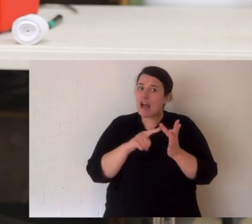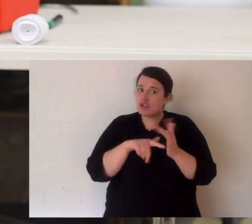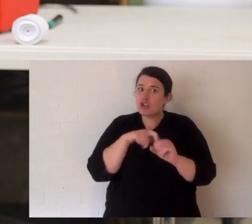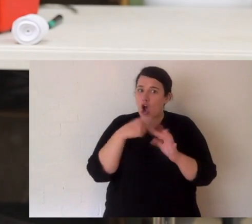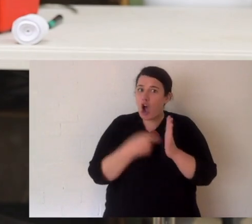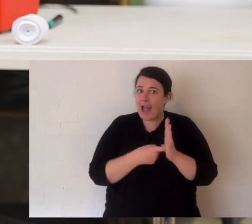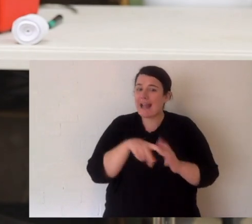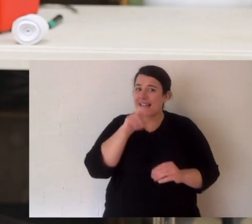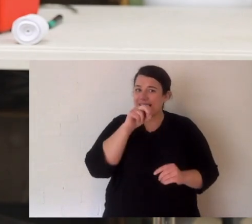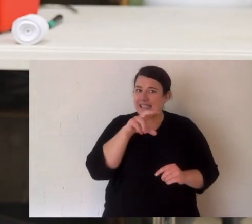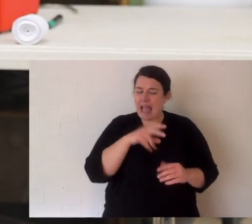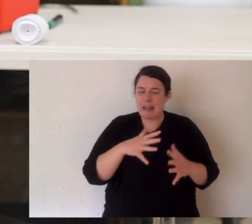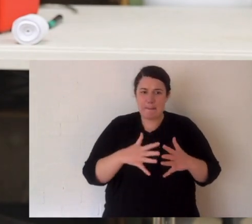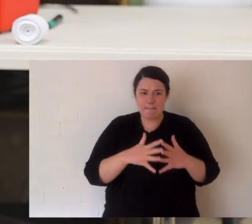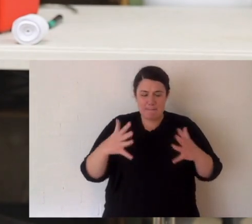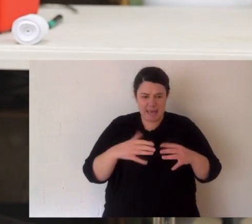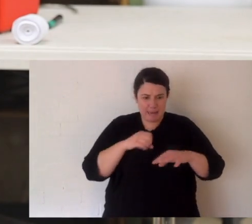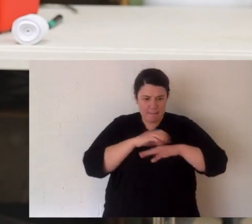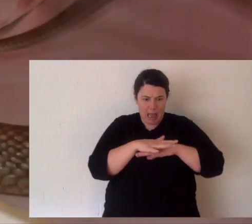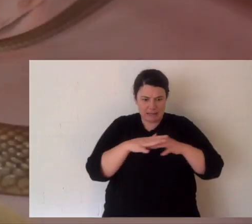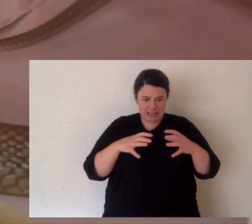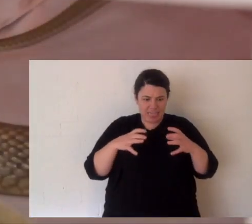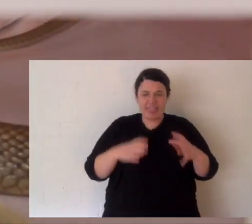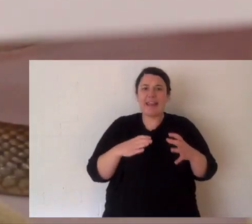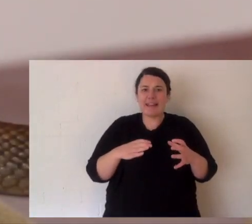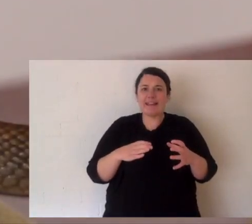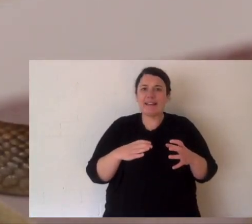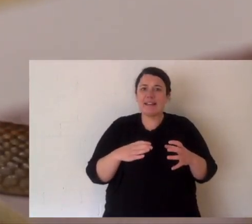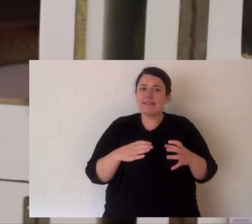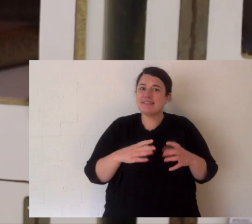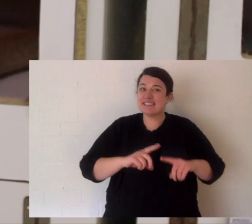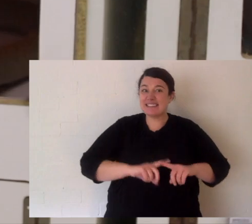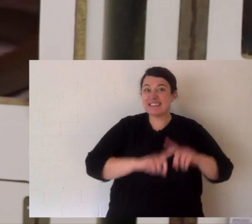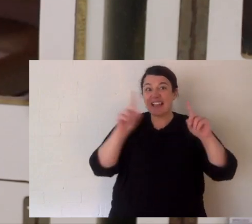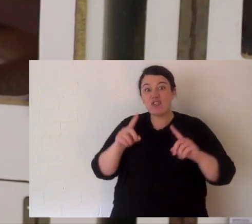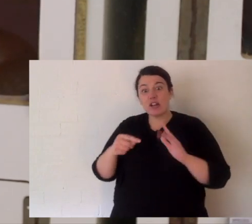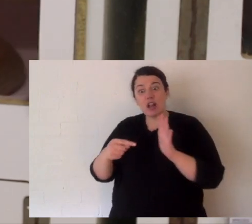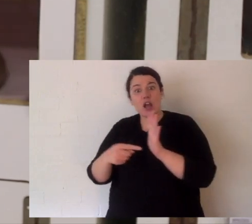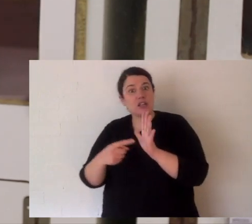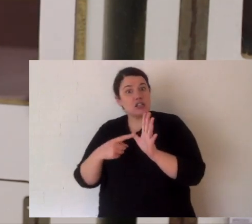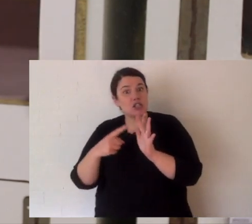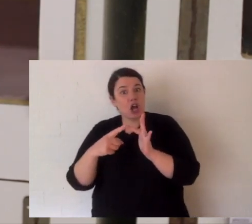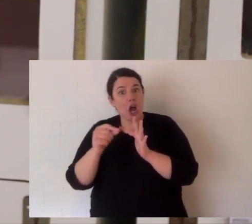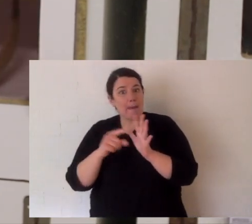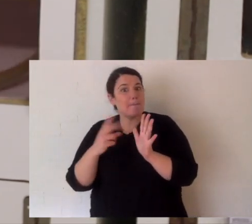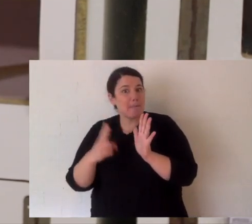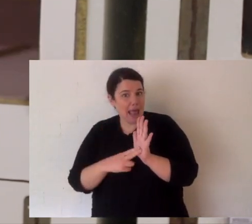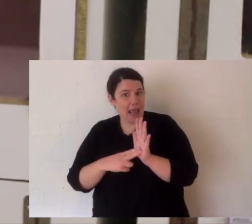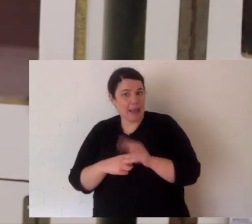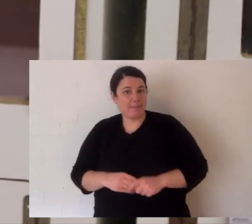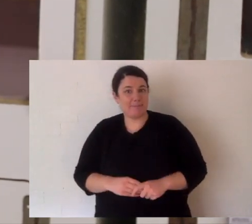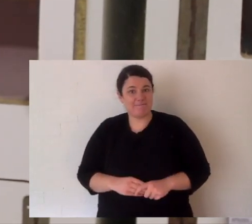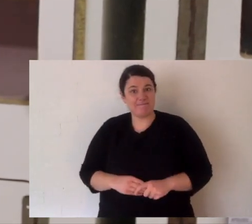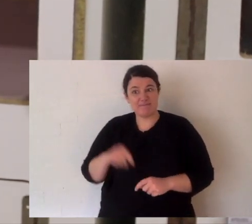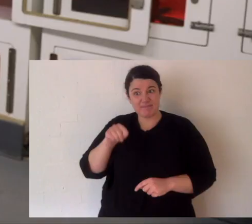strong blood thickening effects mean that they're very different to a taipan. The